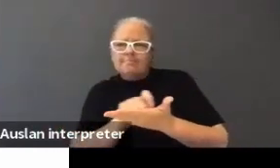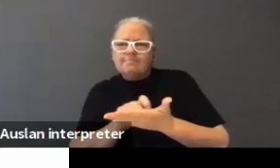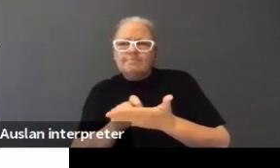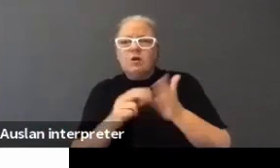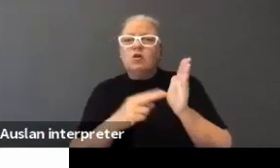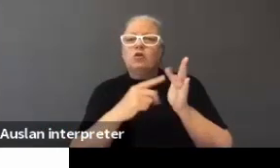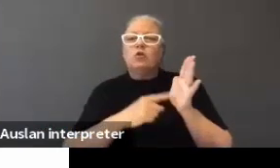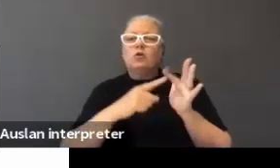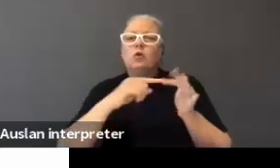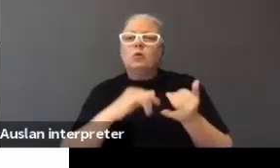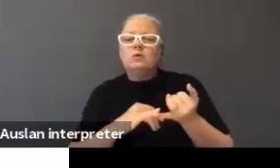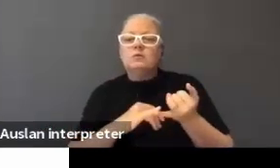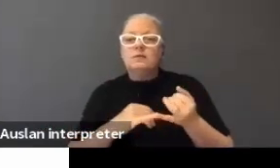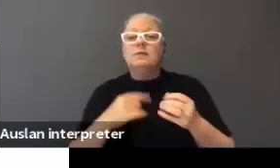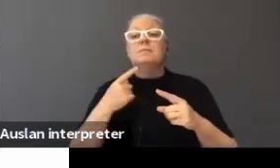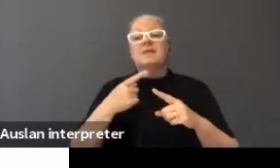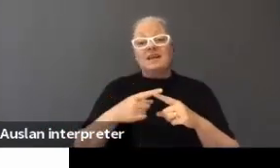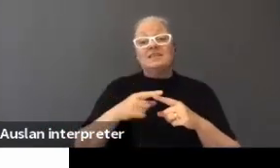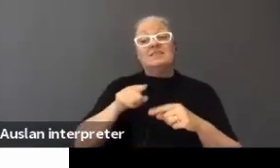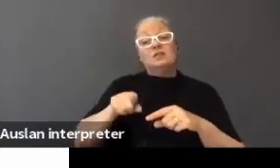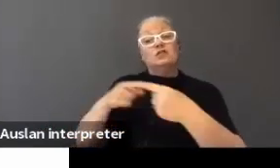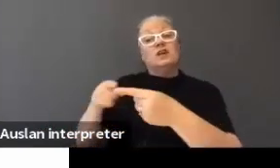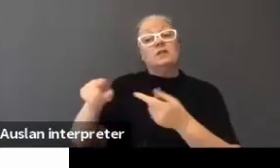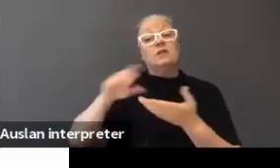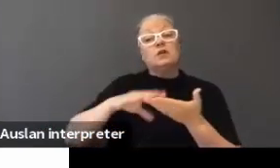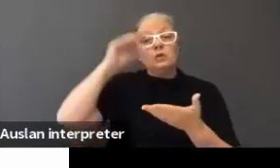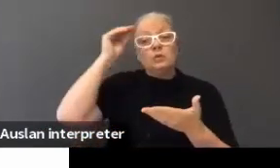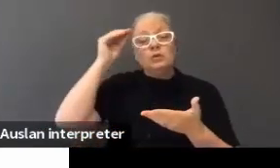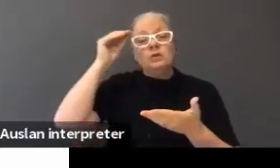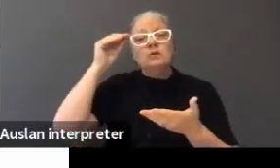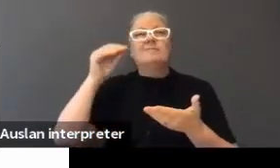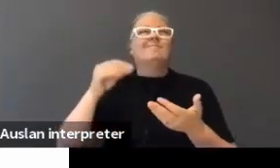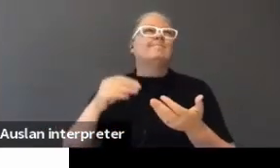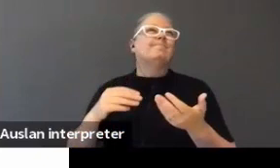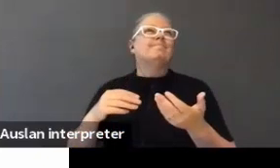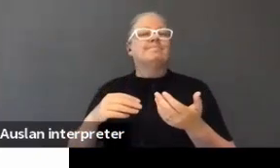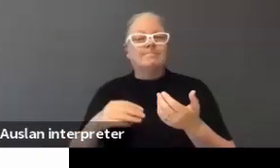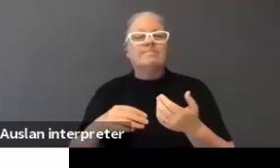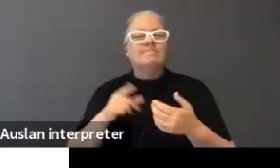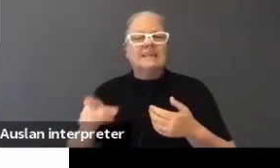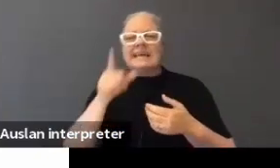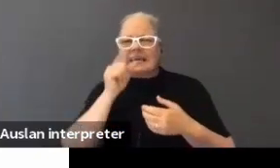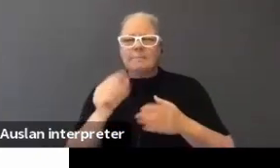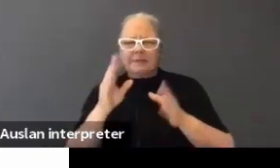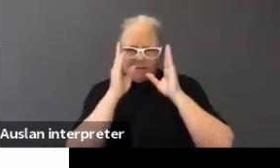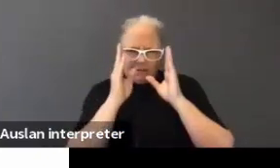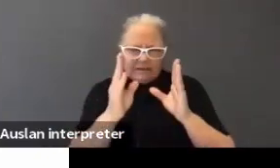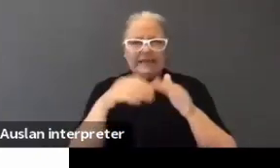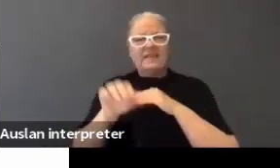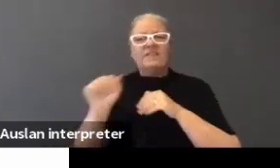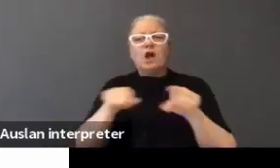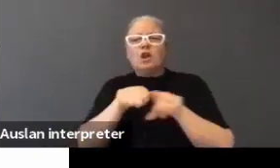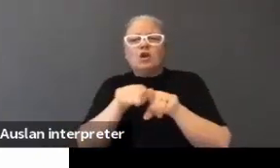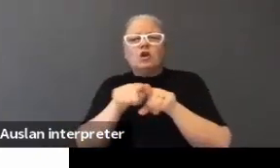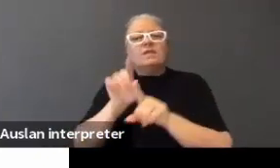challenges the student to be what I call agentically engaged in the learning process